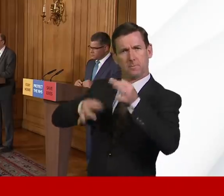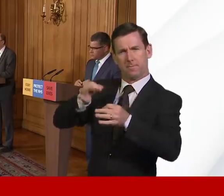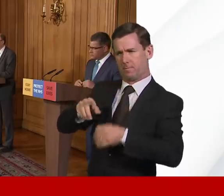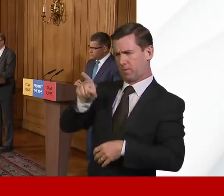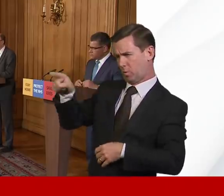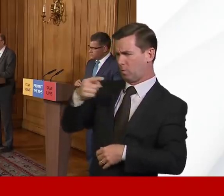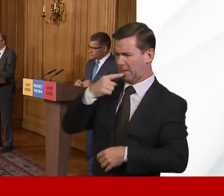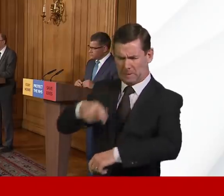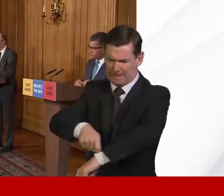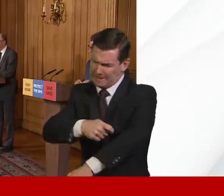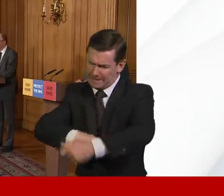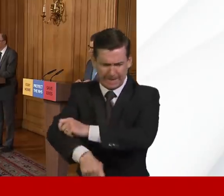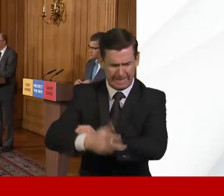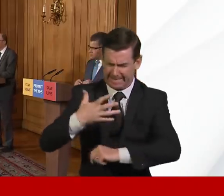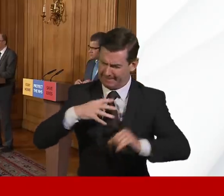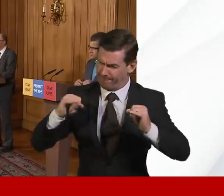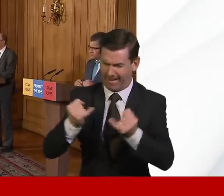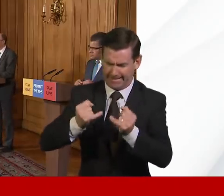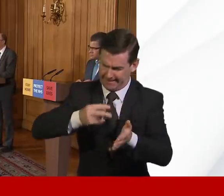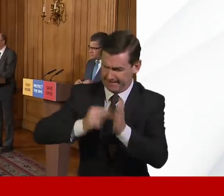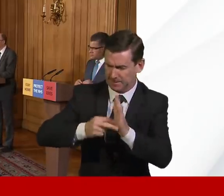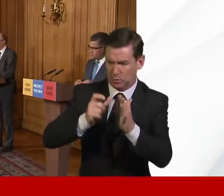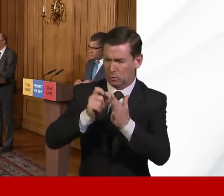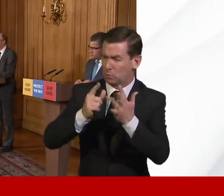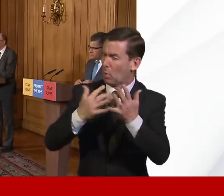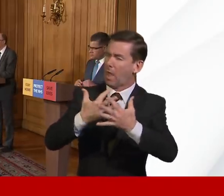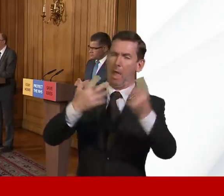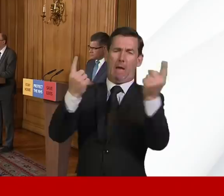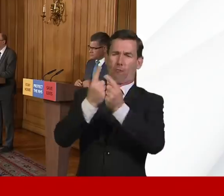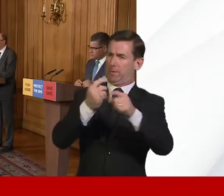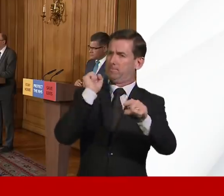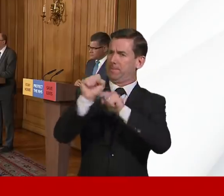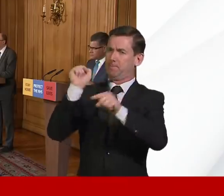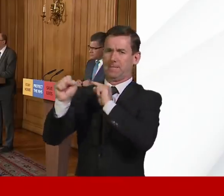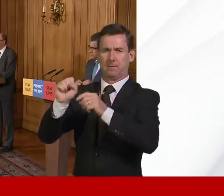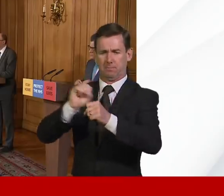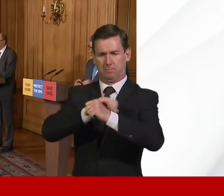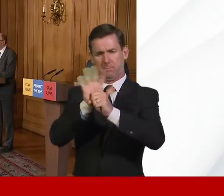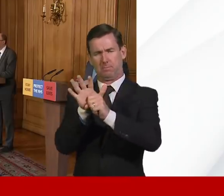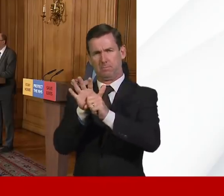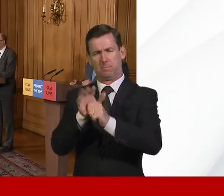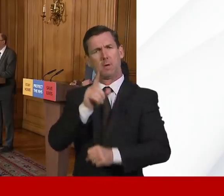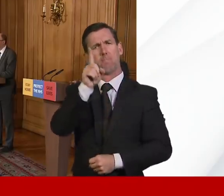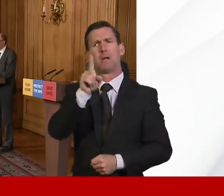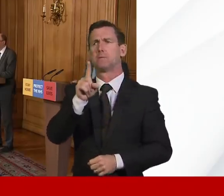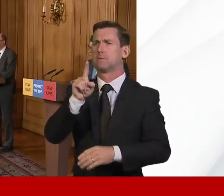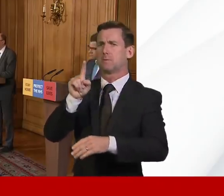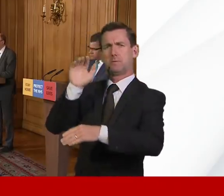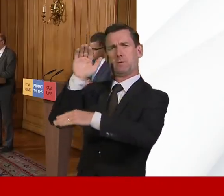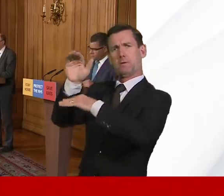everything you can. As far as many people abroad, British citizens abroad are